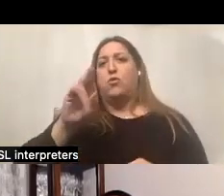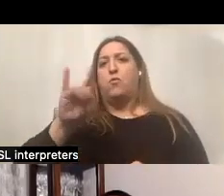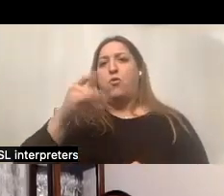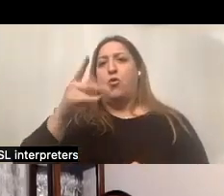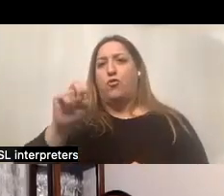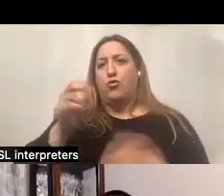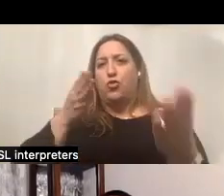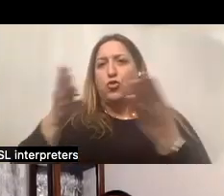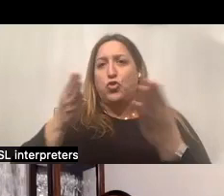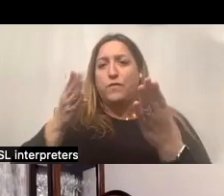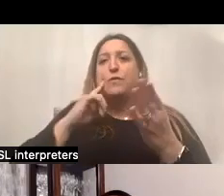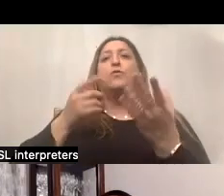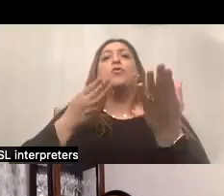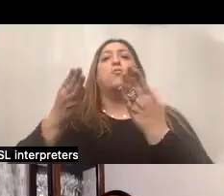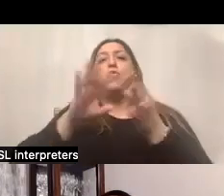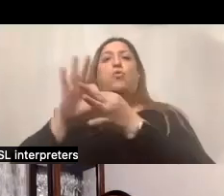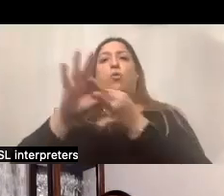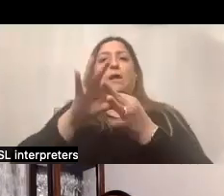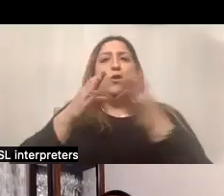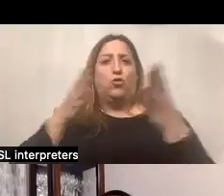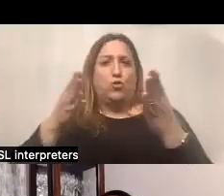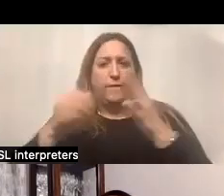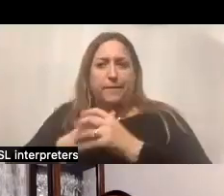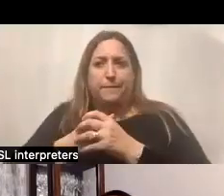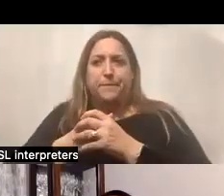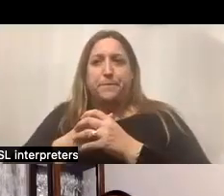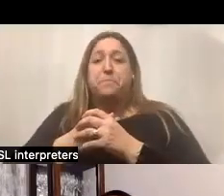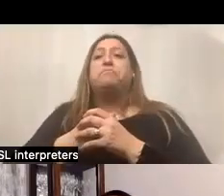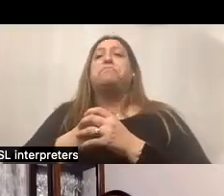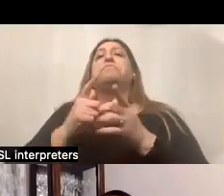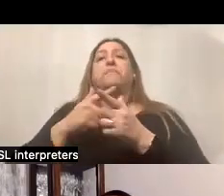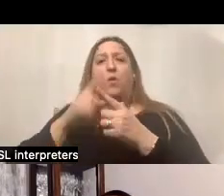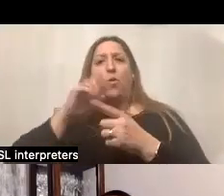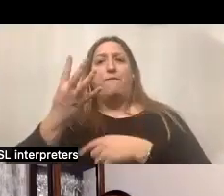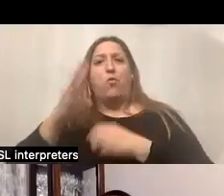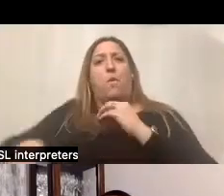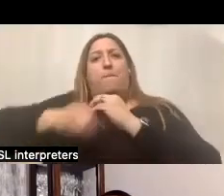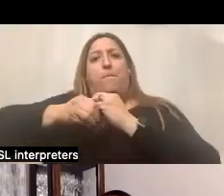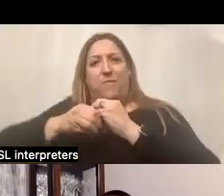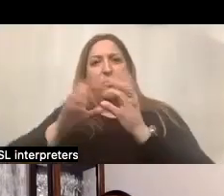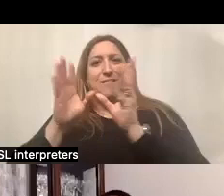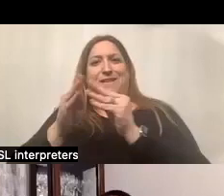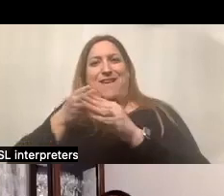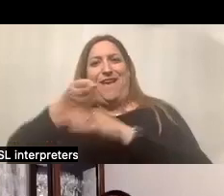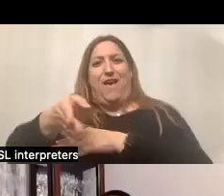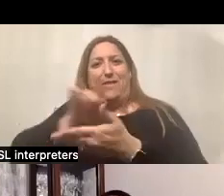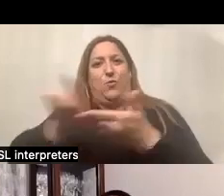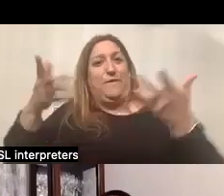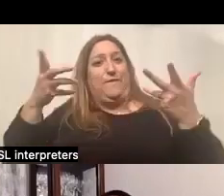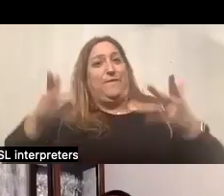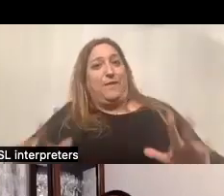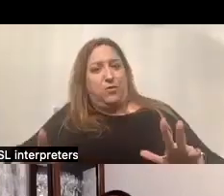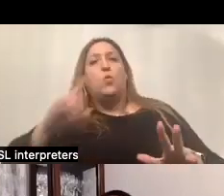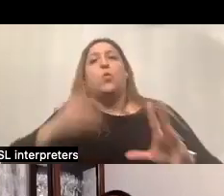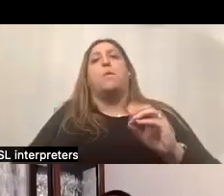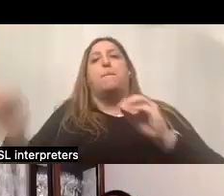and supports coordination services. And then there'll be four additional sessions after this week's part one and